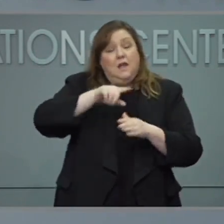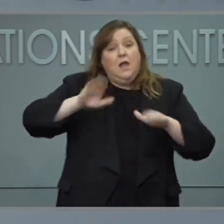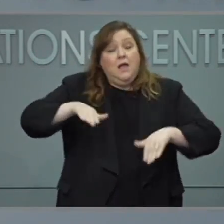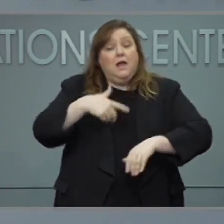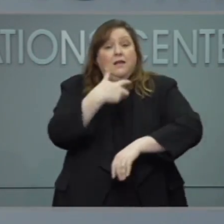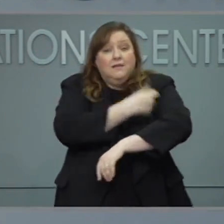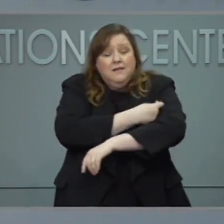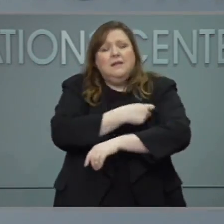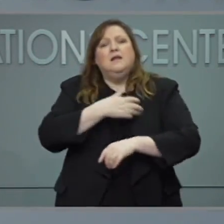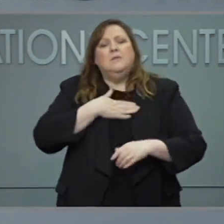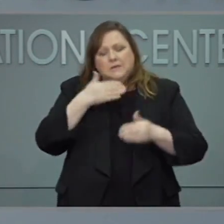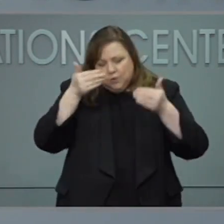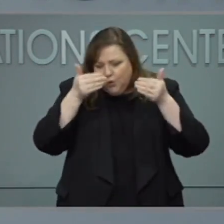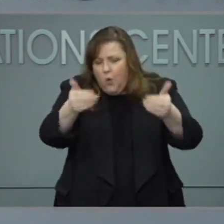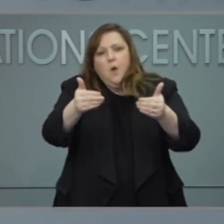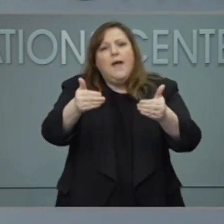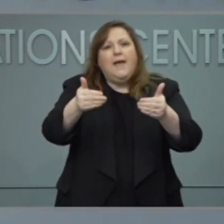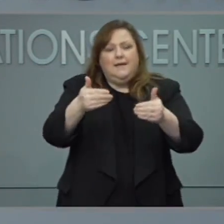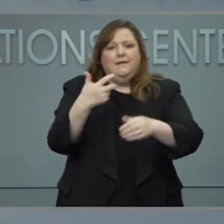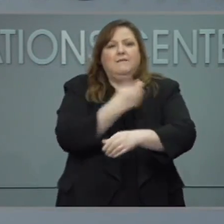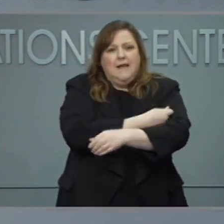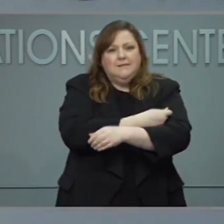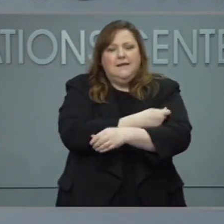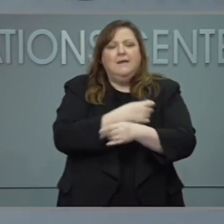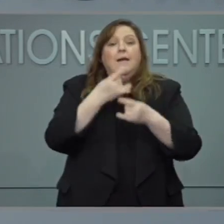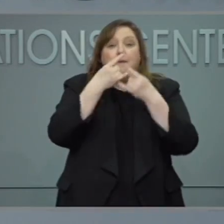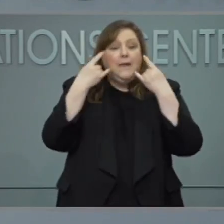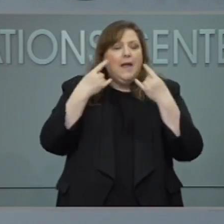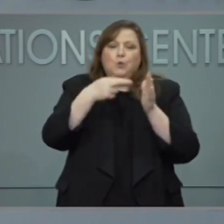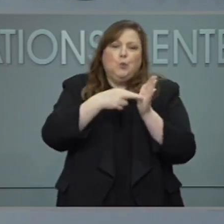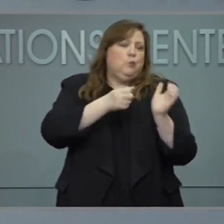get a vaccine right now and we hope that they will.